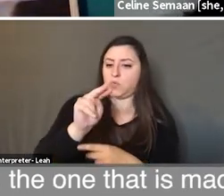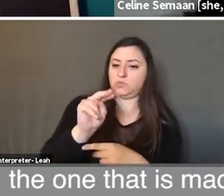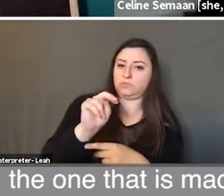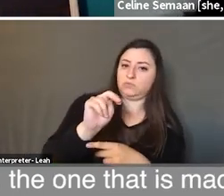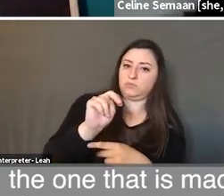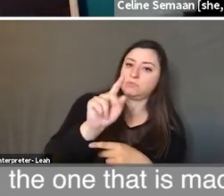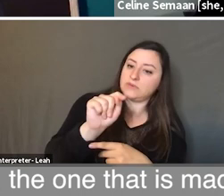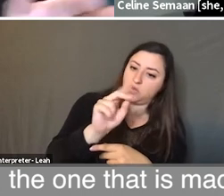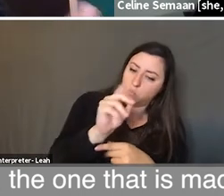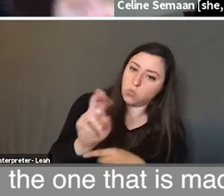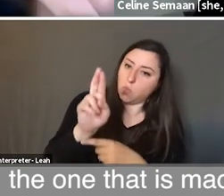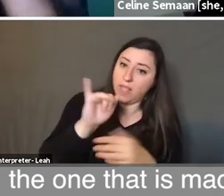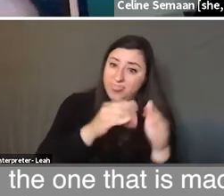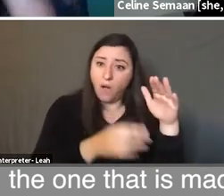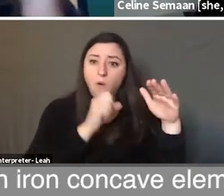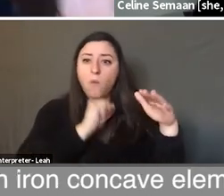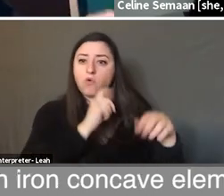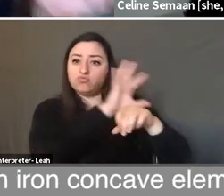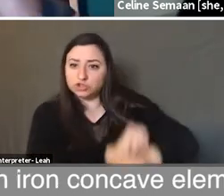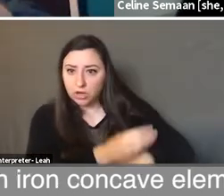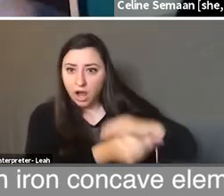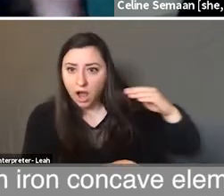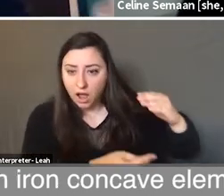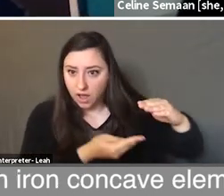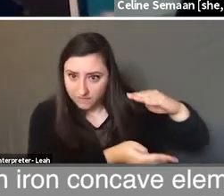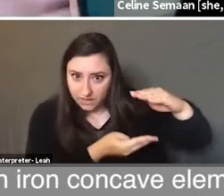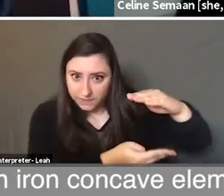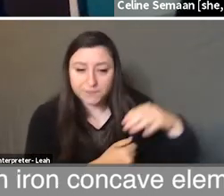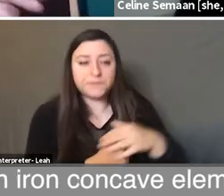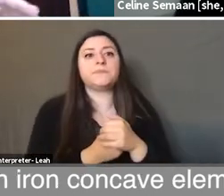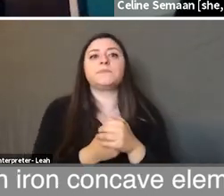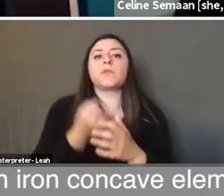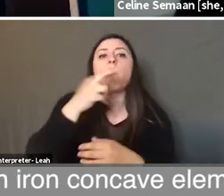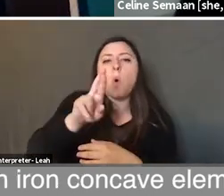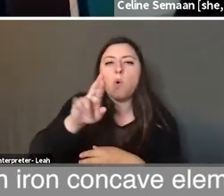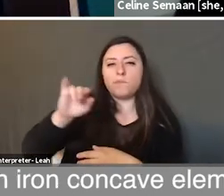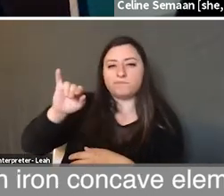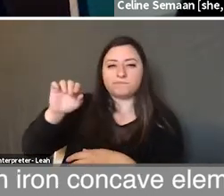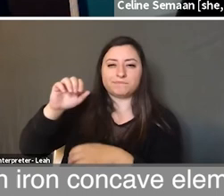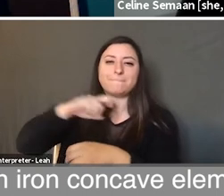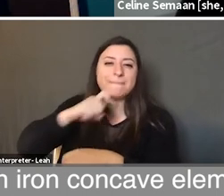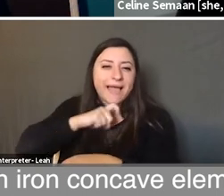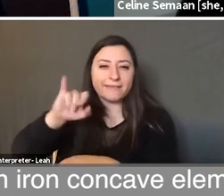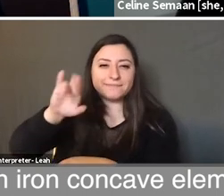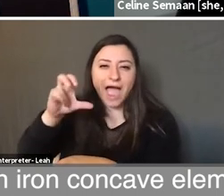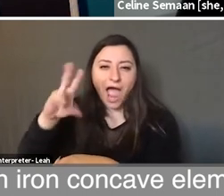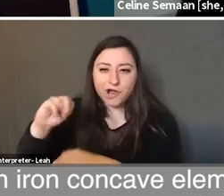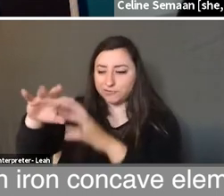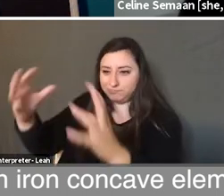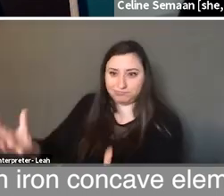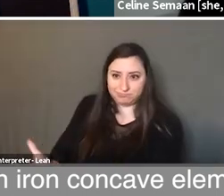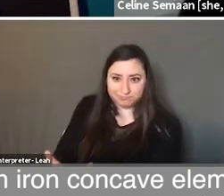made in this traditional oven, or a bread that we make on an iron concave element that we